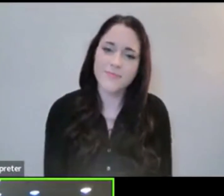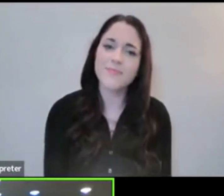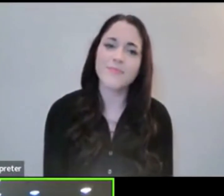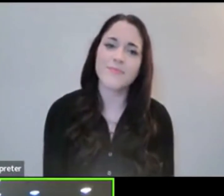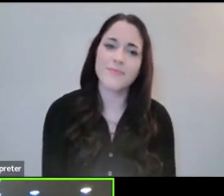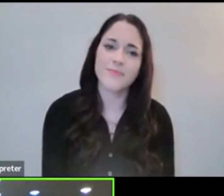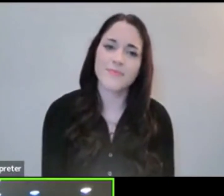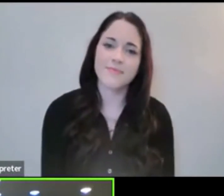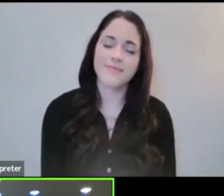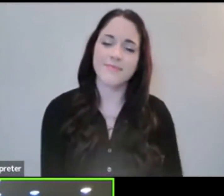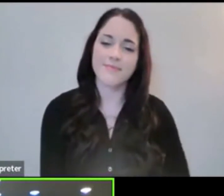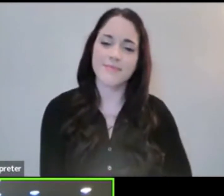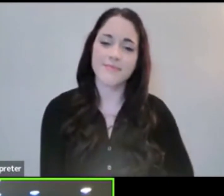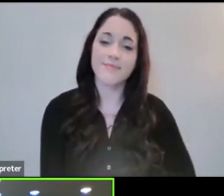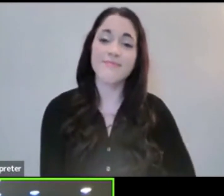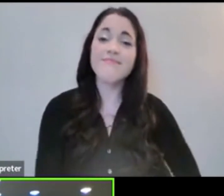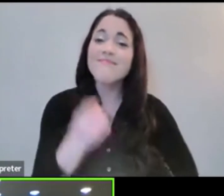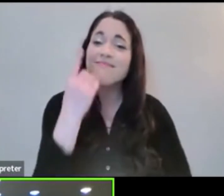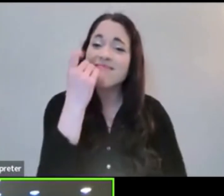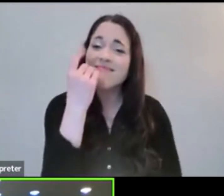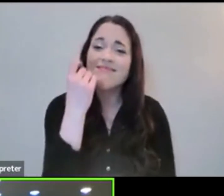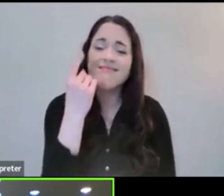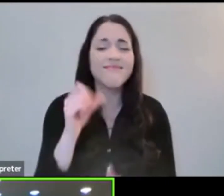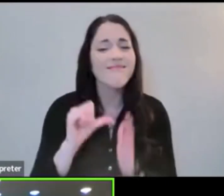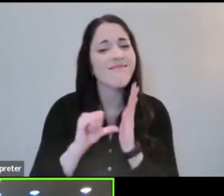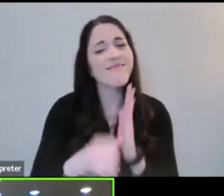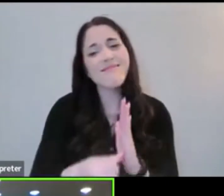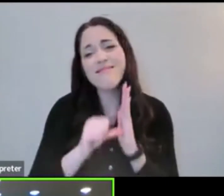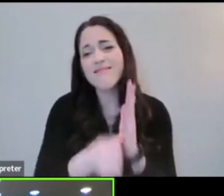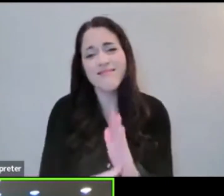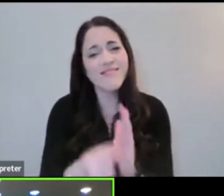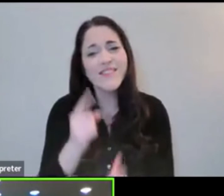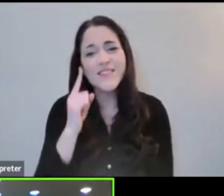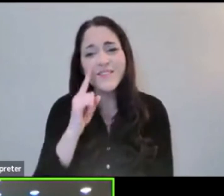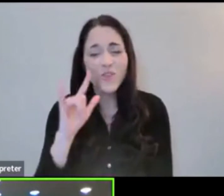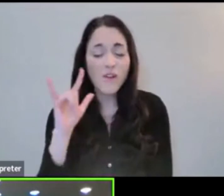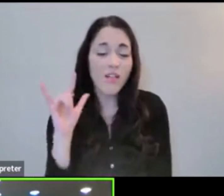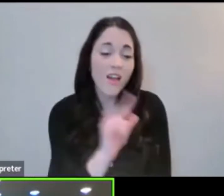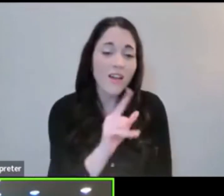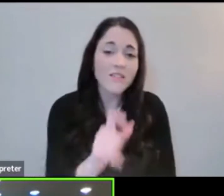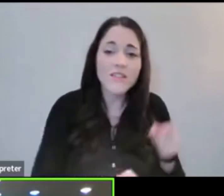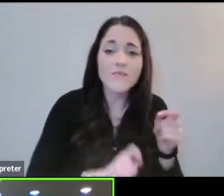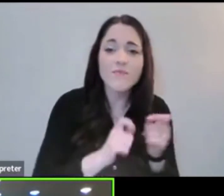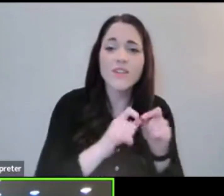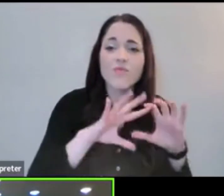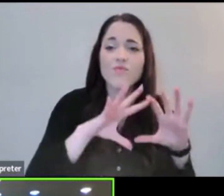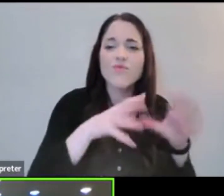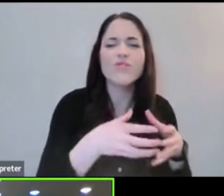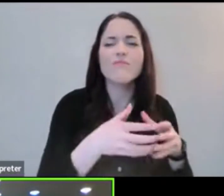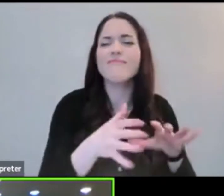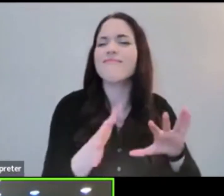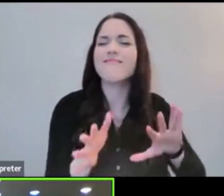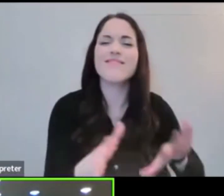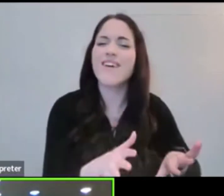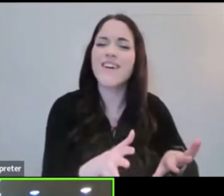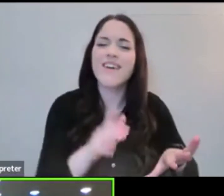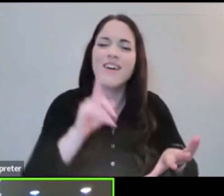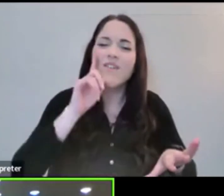No, not just for some, but just for